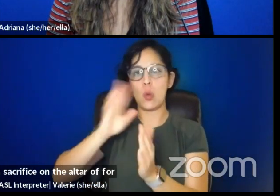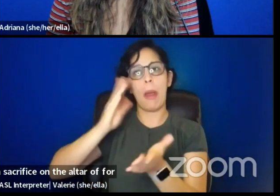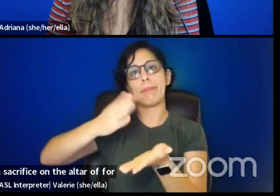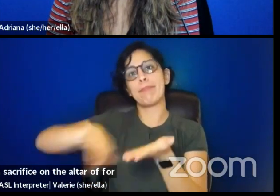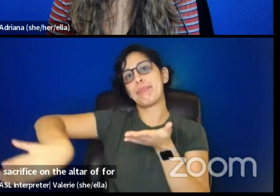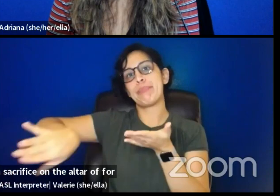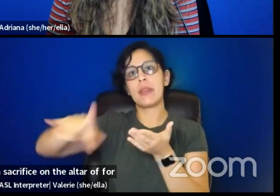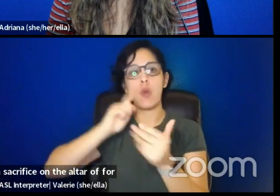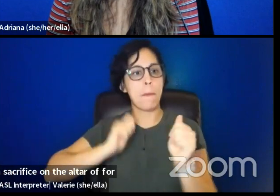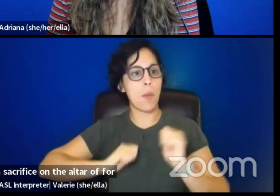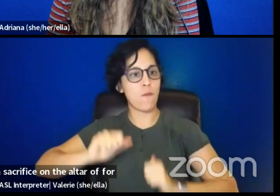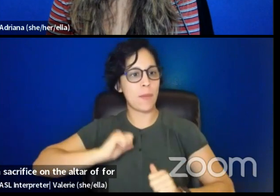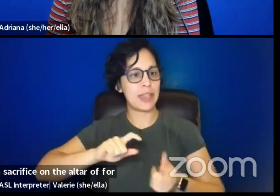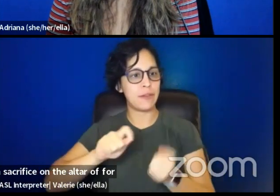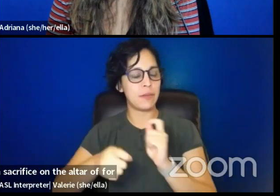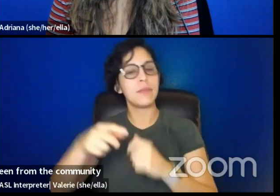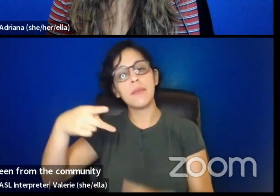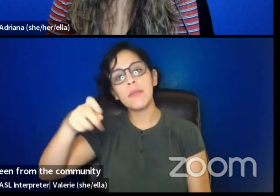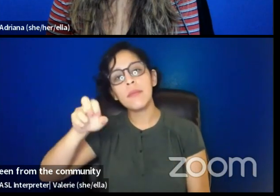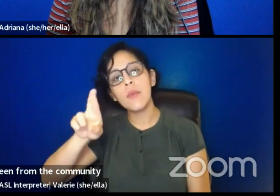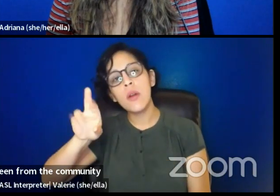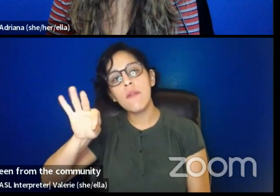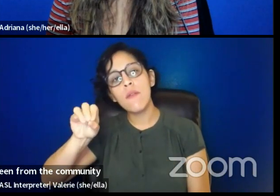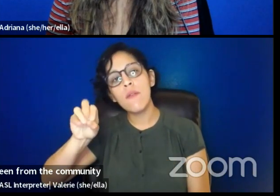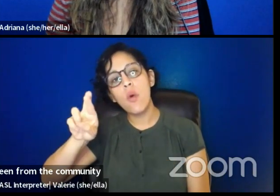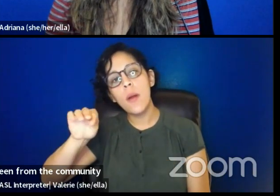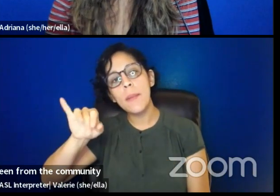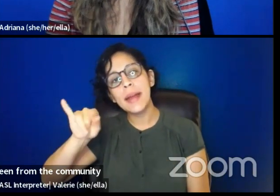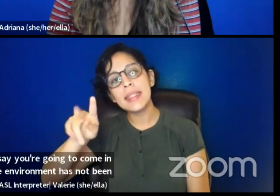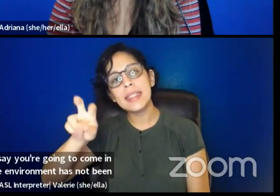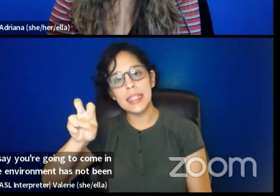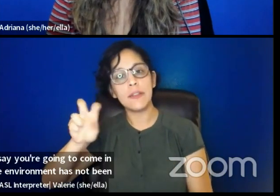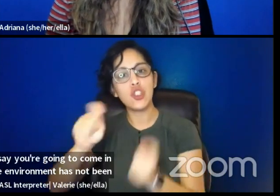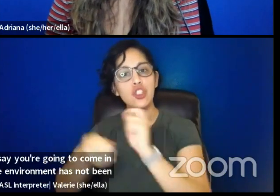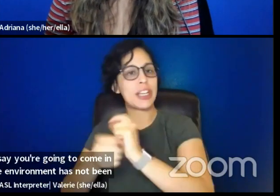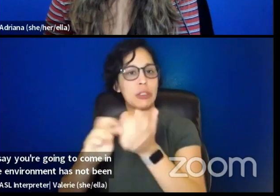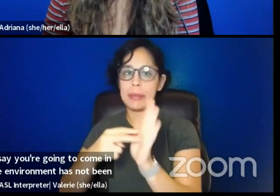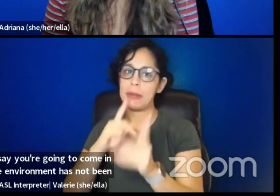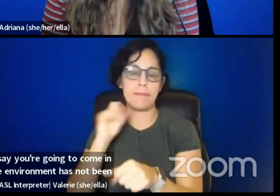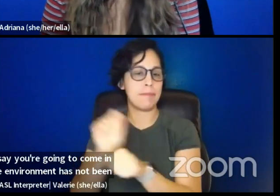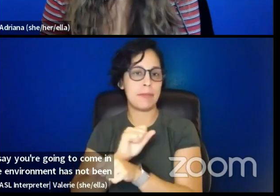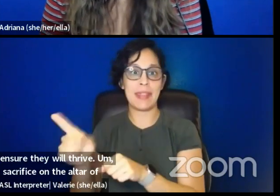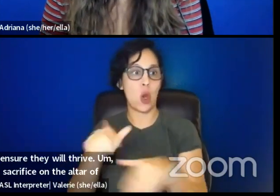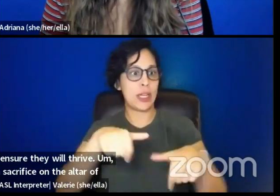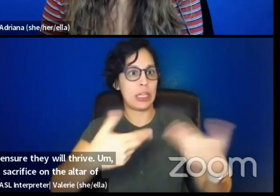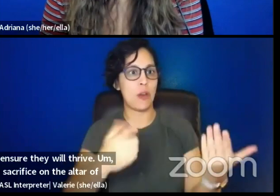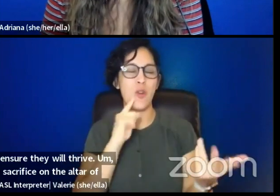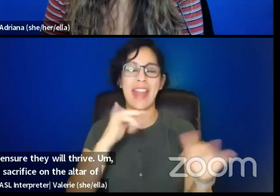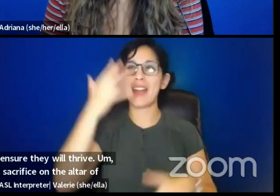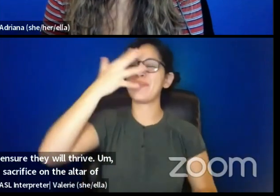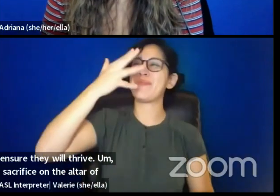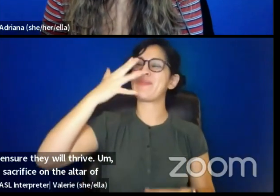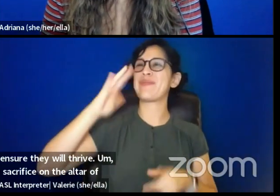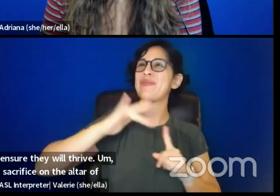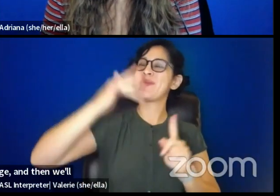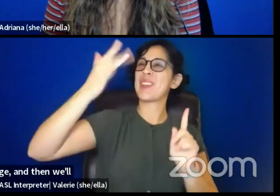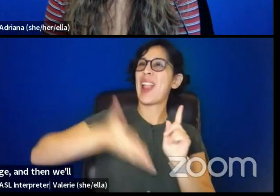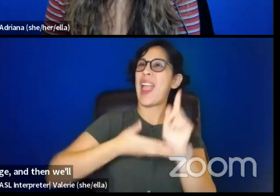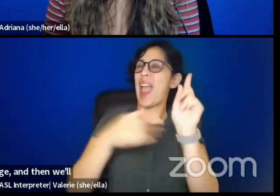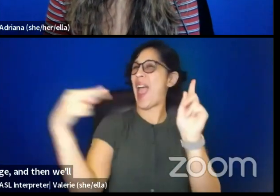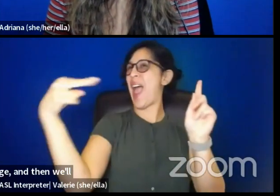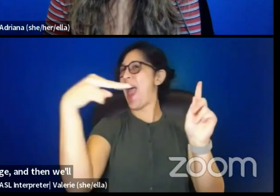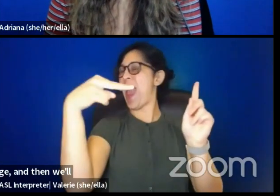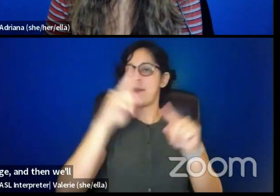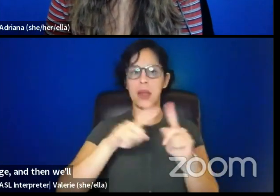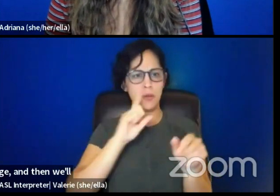performative change. And then we'll go right back to where we were. So absolutely, if we're going to make that change and we're going to invite people in that have not